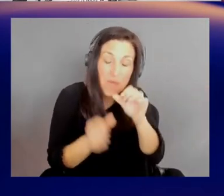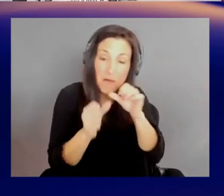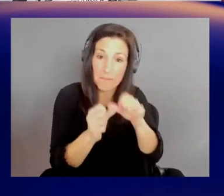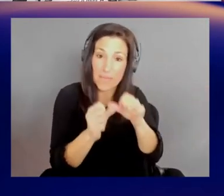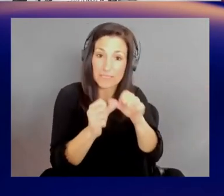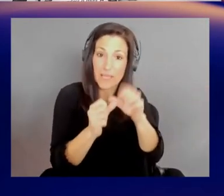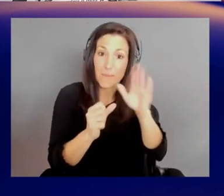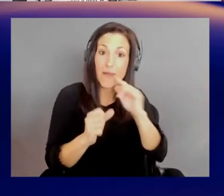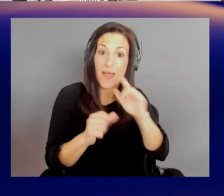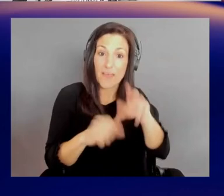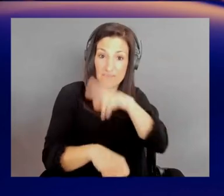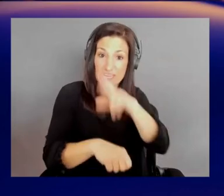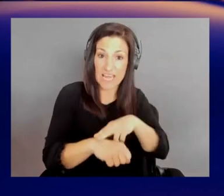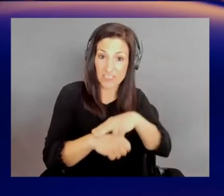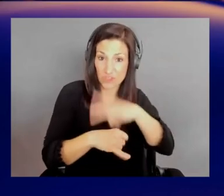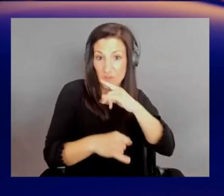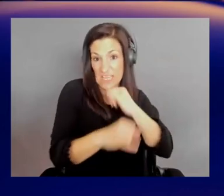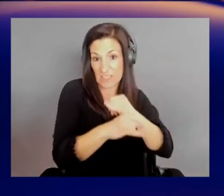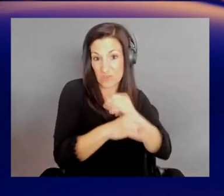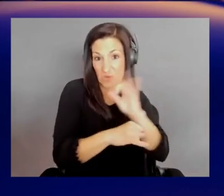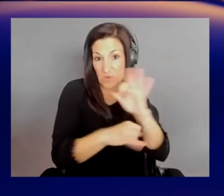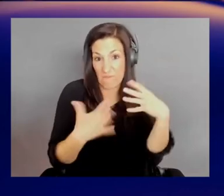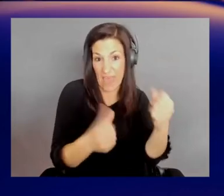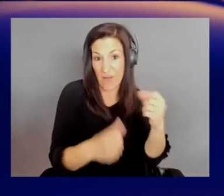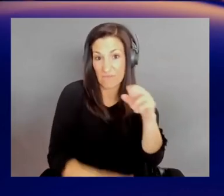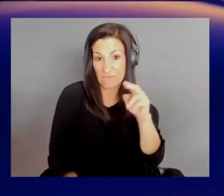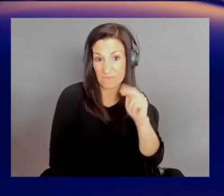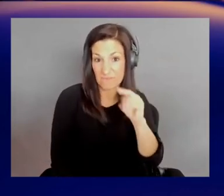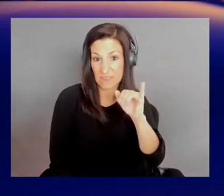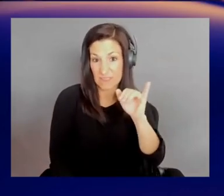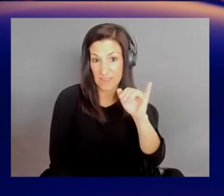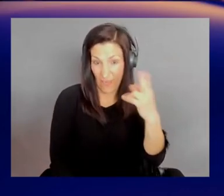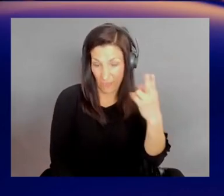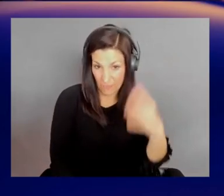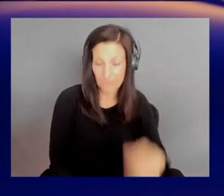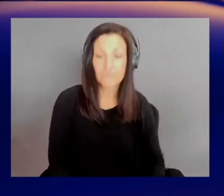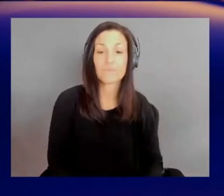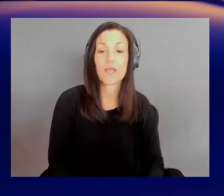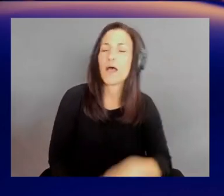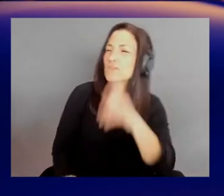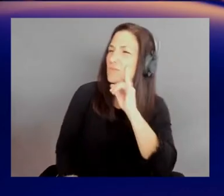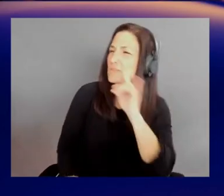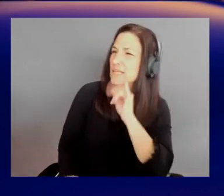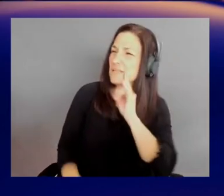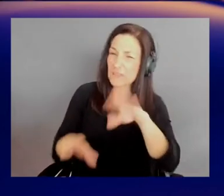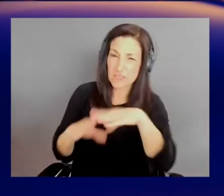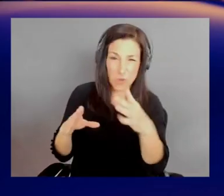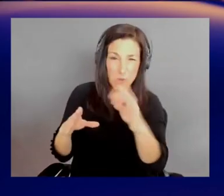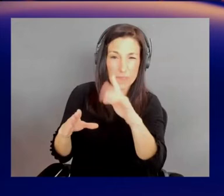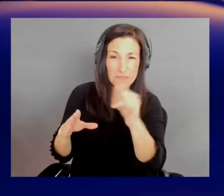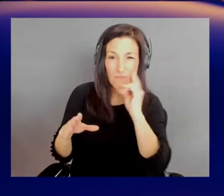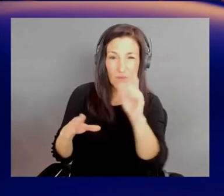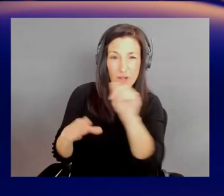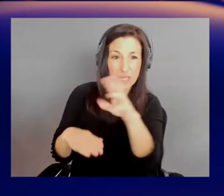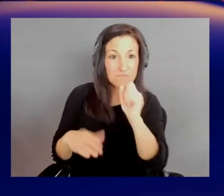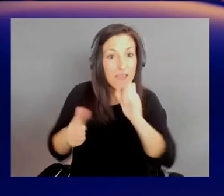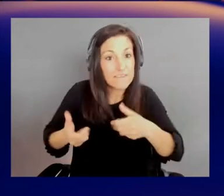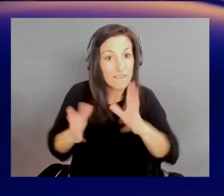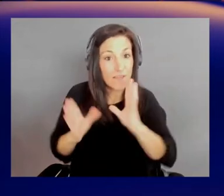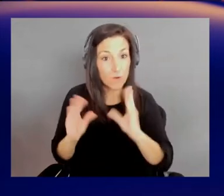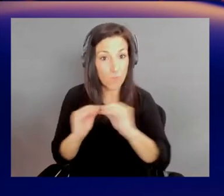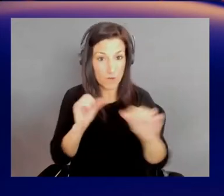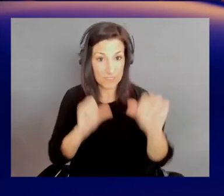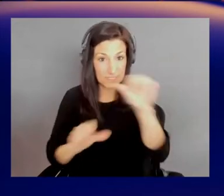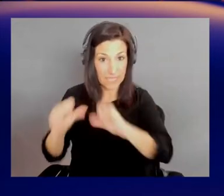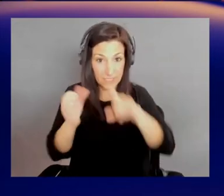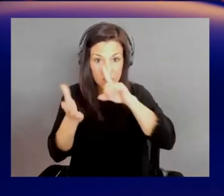So Erin, it sounds like this open data on AWS is really enabling a lot more science research. Yes. Yeah, it's